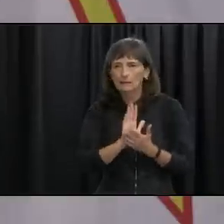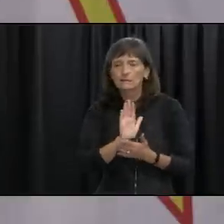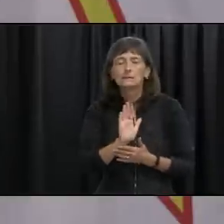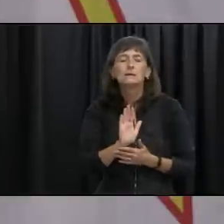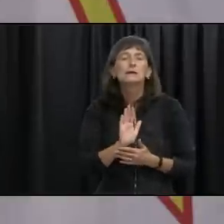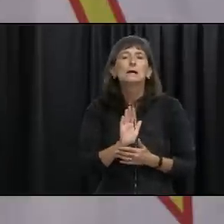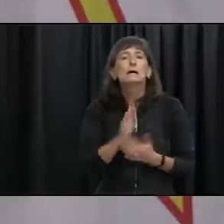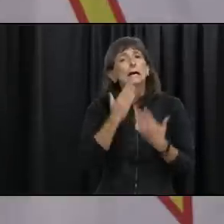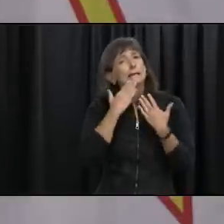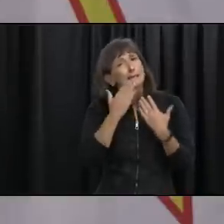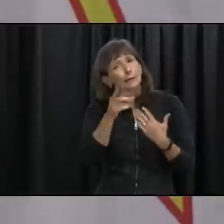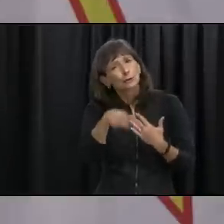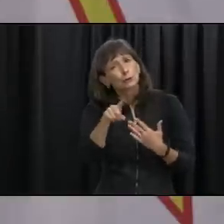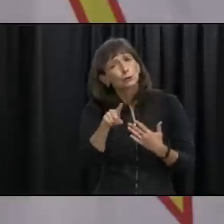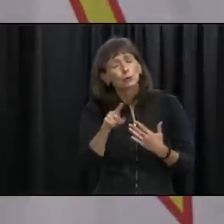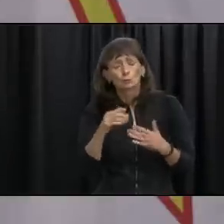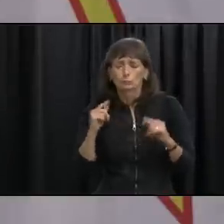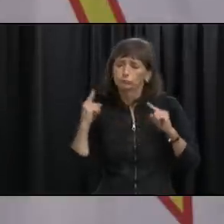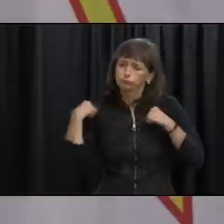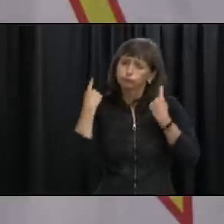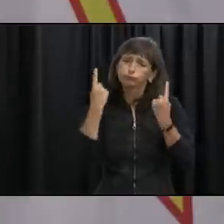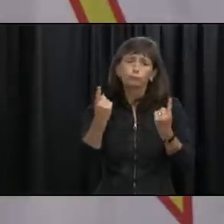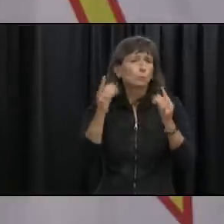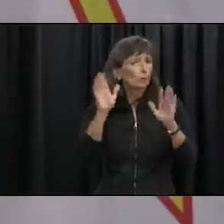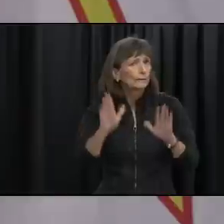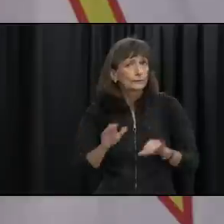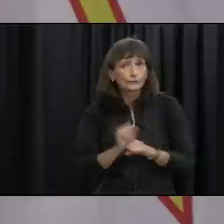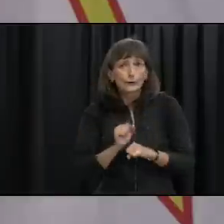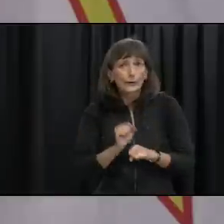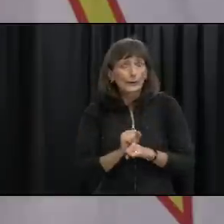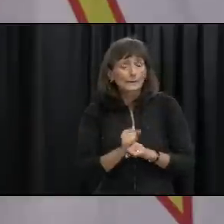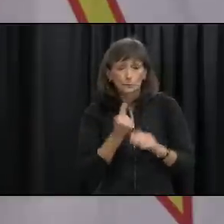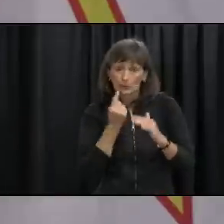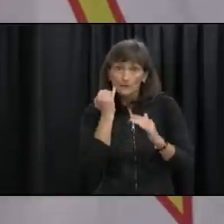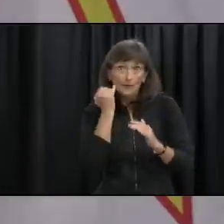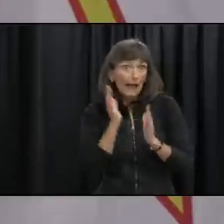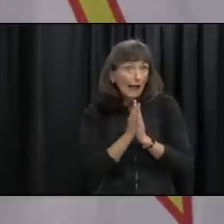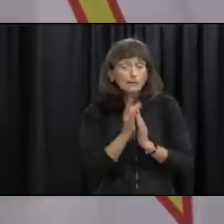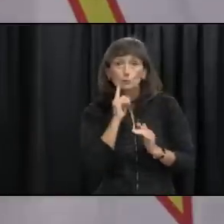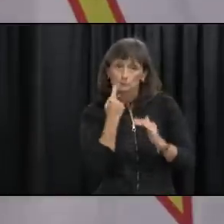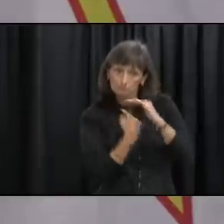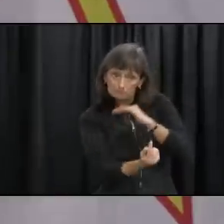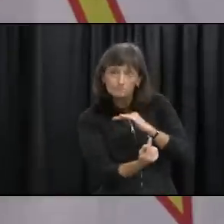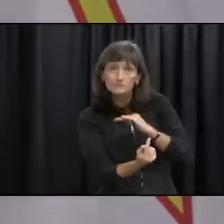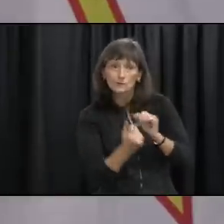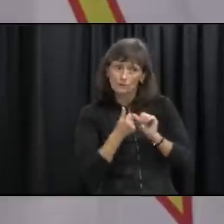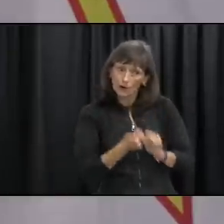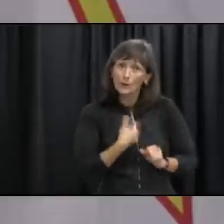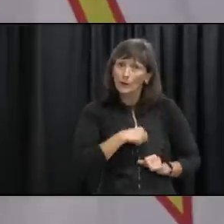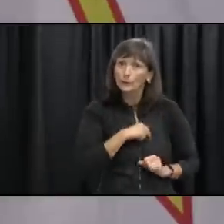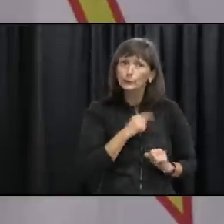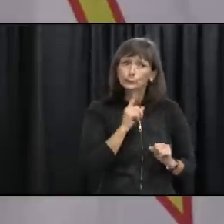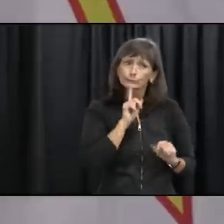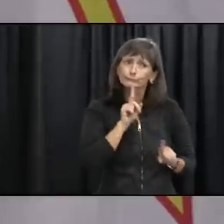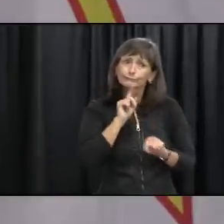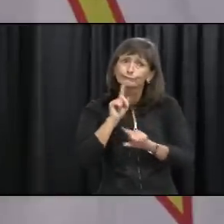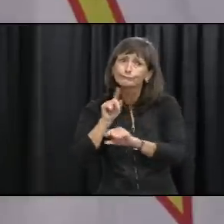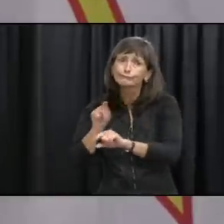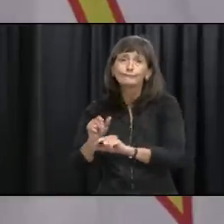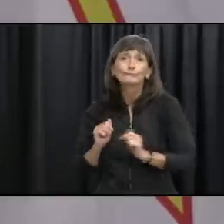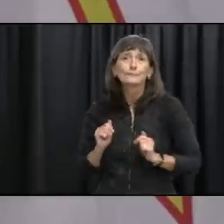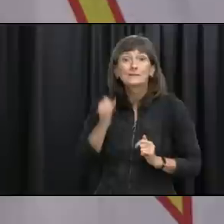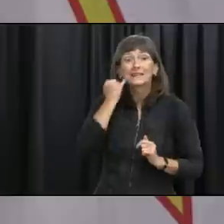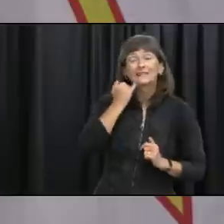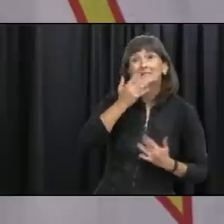the people of newfoundland you've obviously done a wonderful job you've you've self-isolated when we've asked you to none of these things are easy you've gone to get tested when you